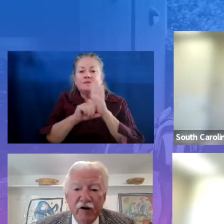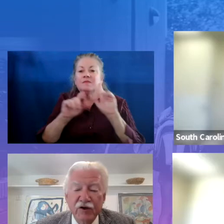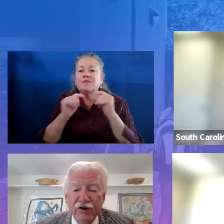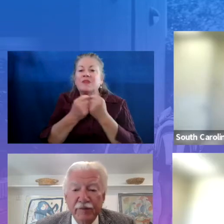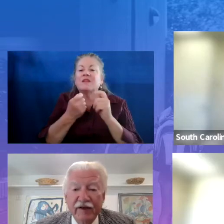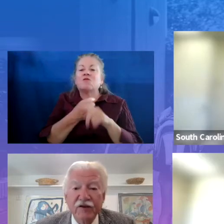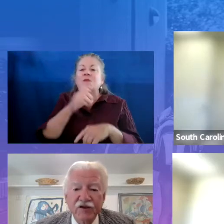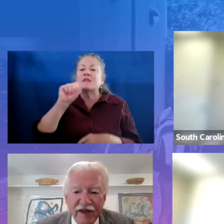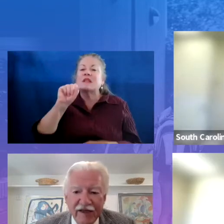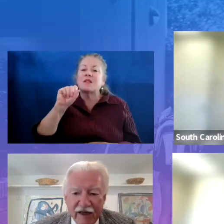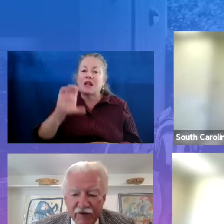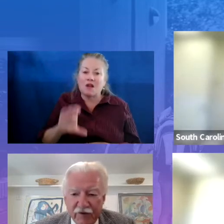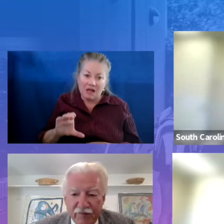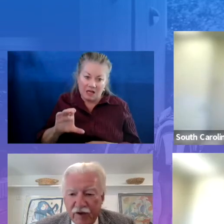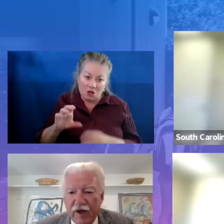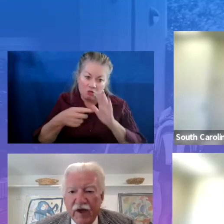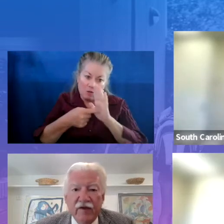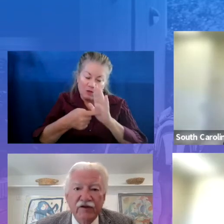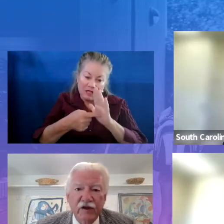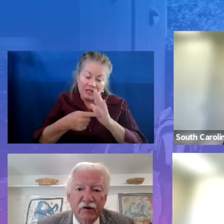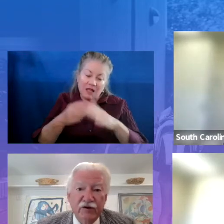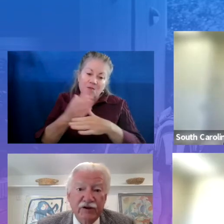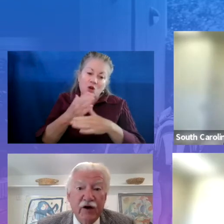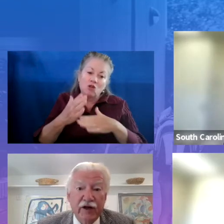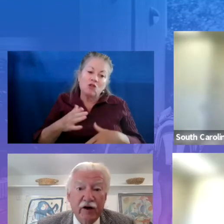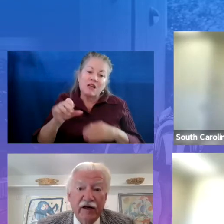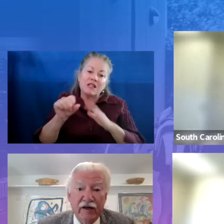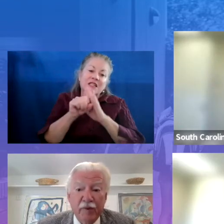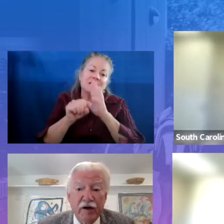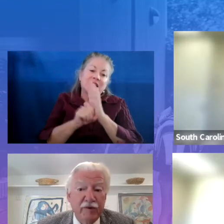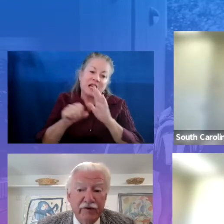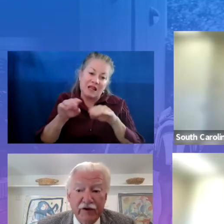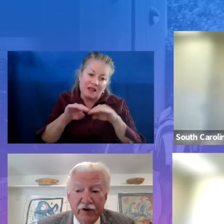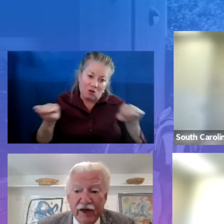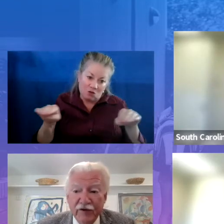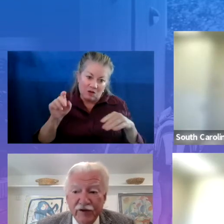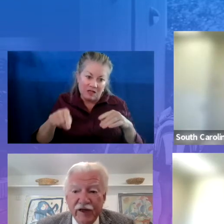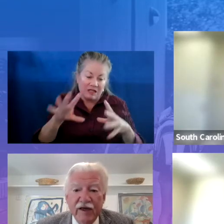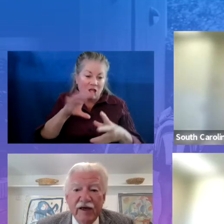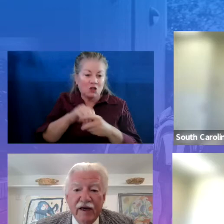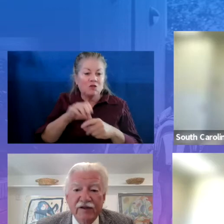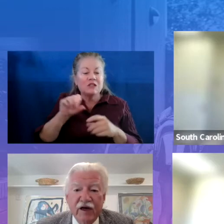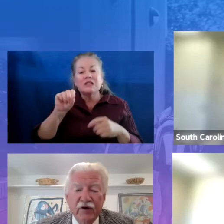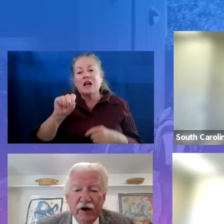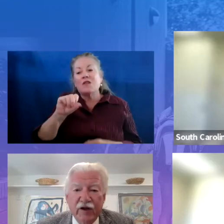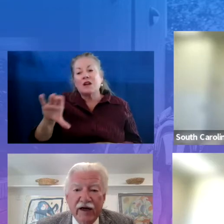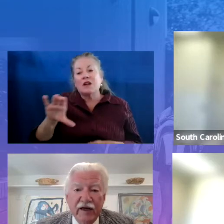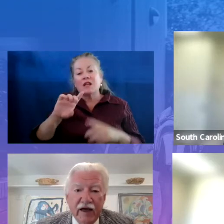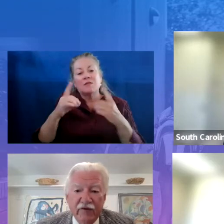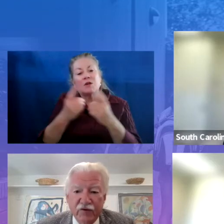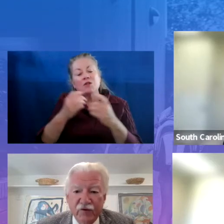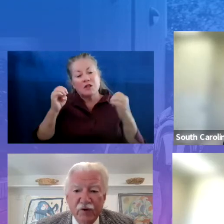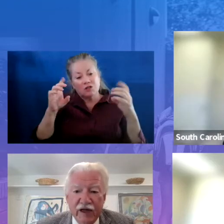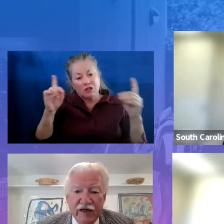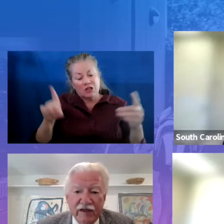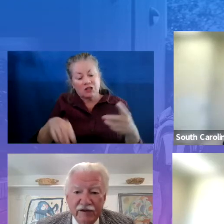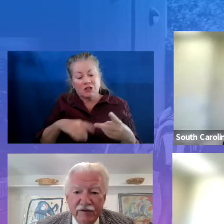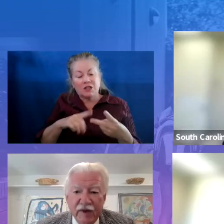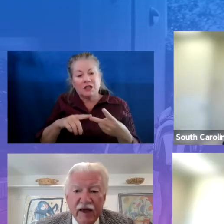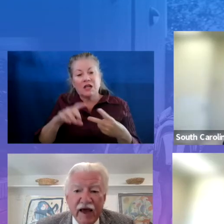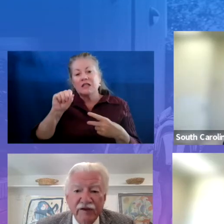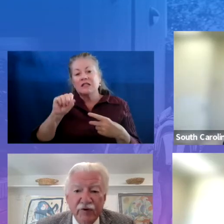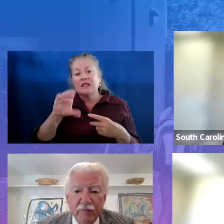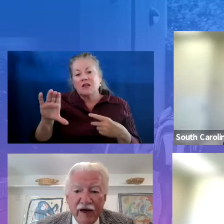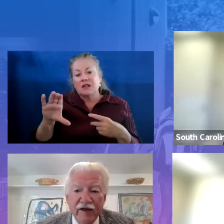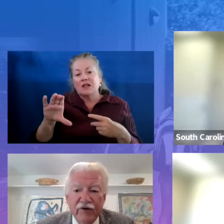a partnership at the state level. This includes the South Carolina Department of Education and the South Carolina After-School Alliance.